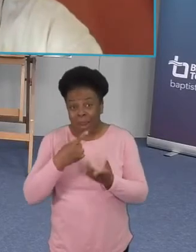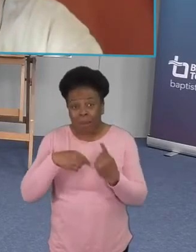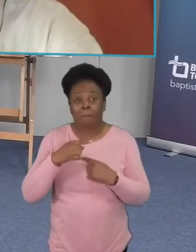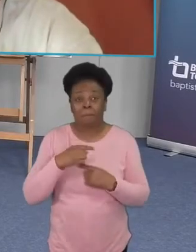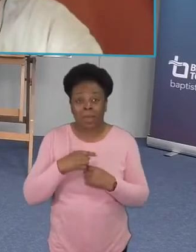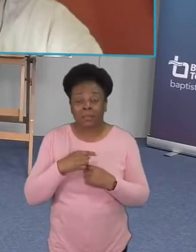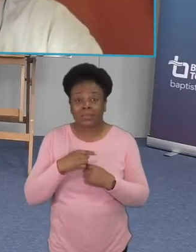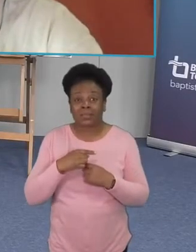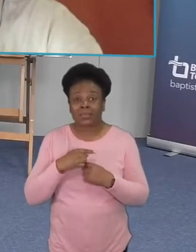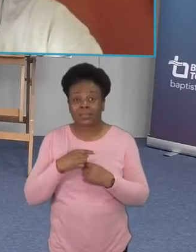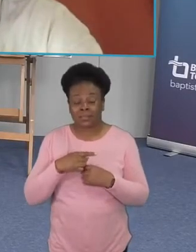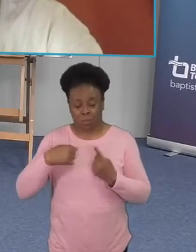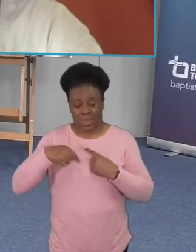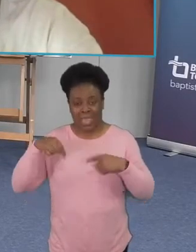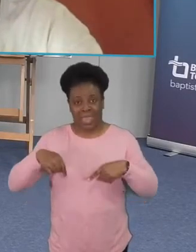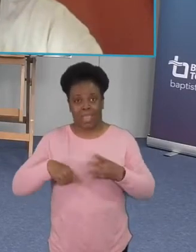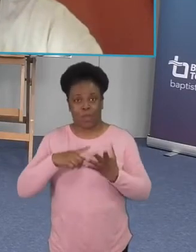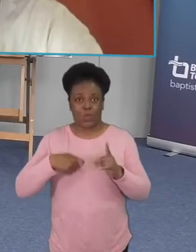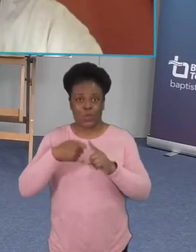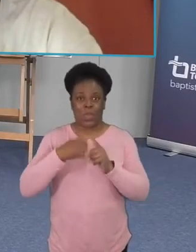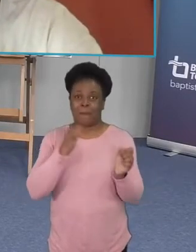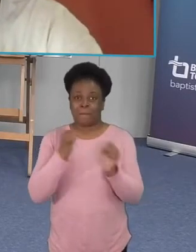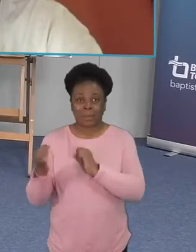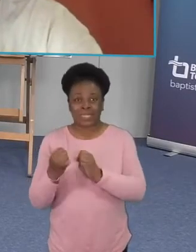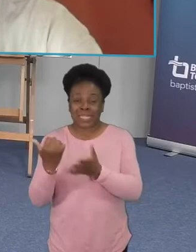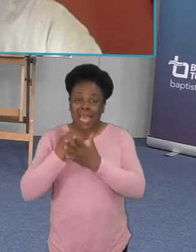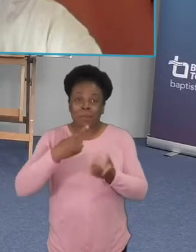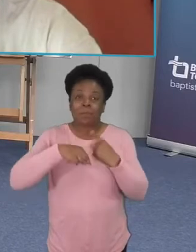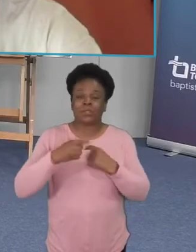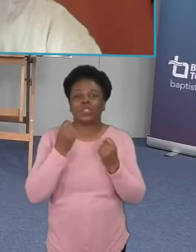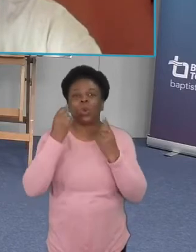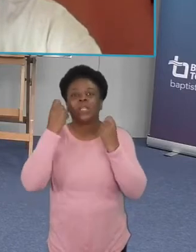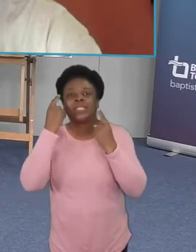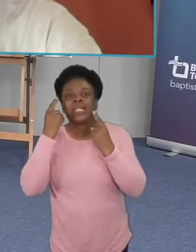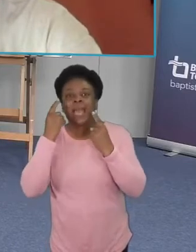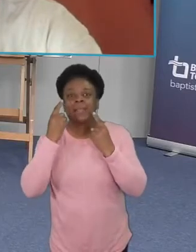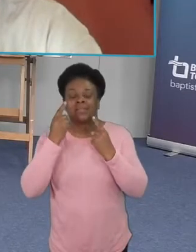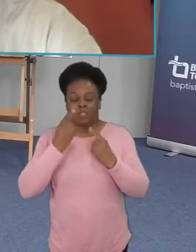to help us move forward in our understanding of human sexuality